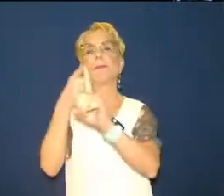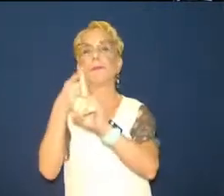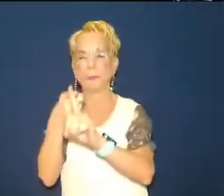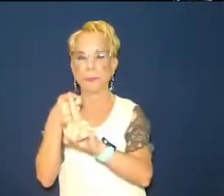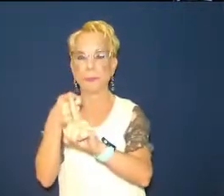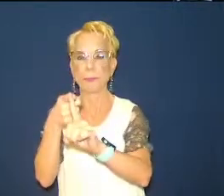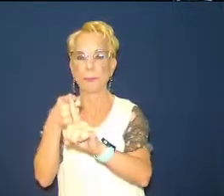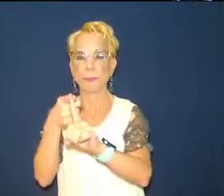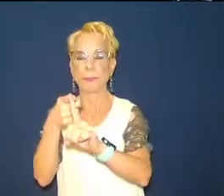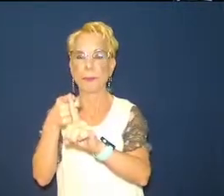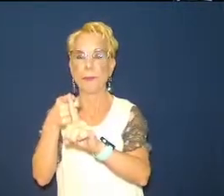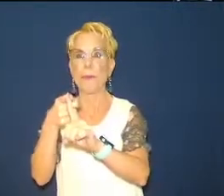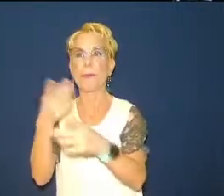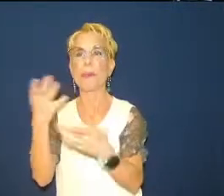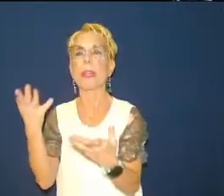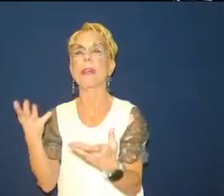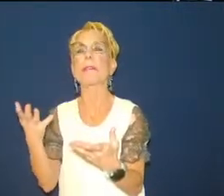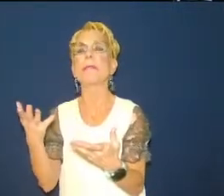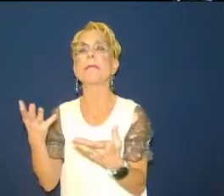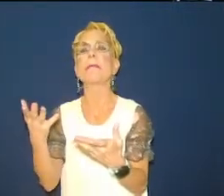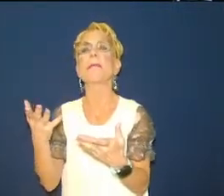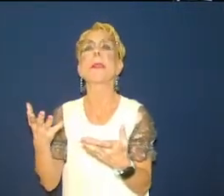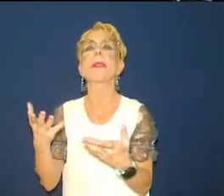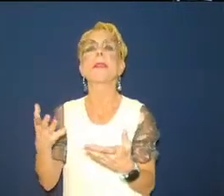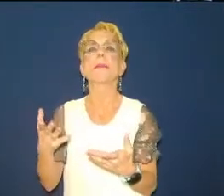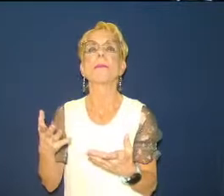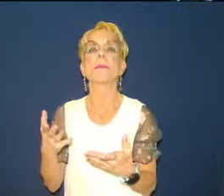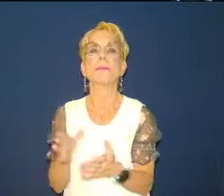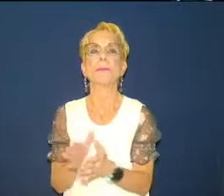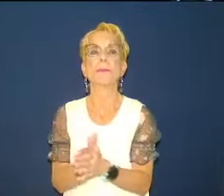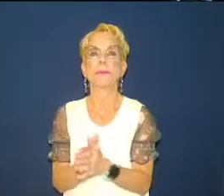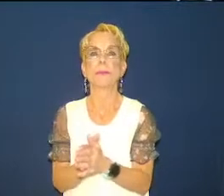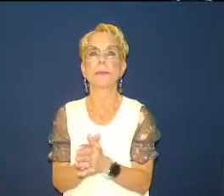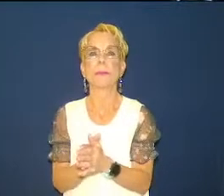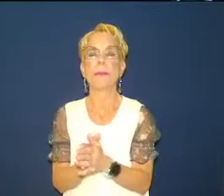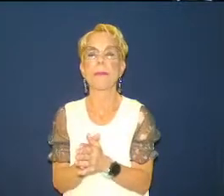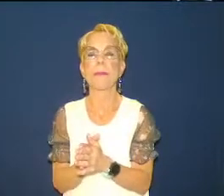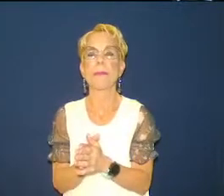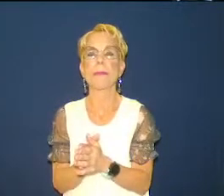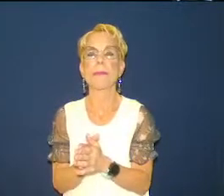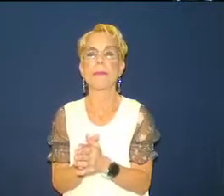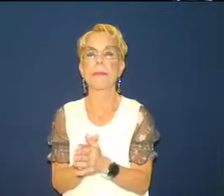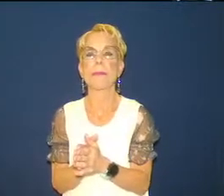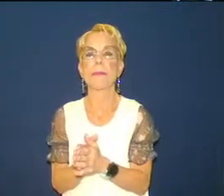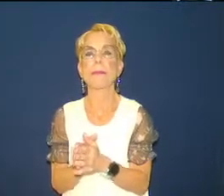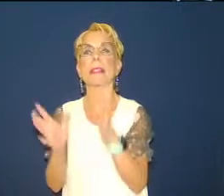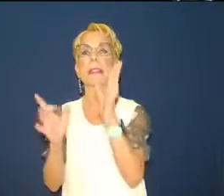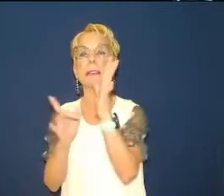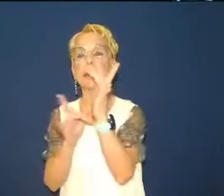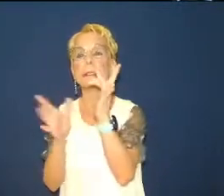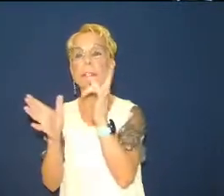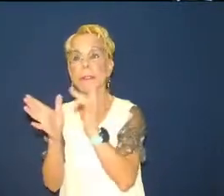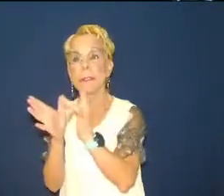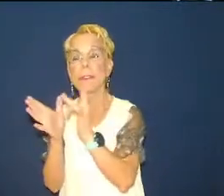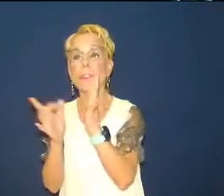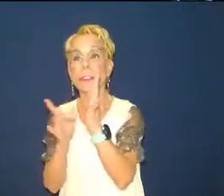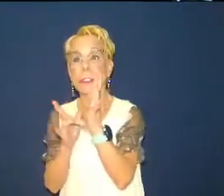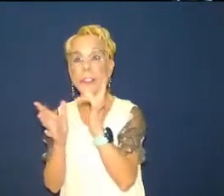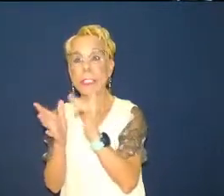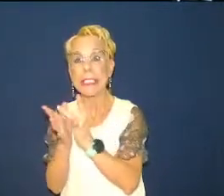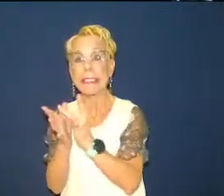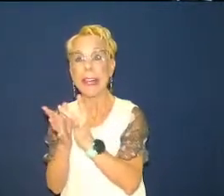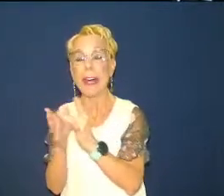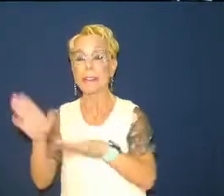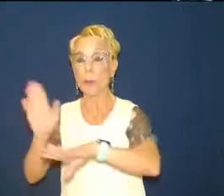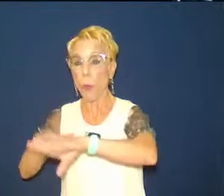another chance i don't have to get the shovel out yet if you will do a few things that's causing you